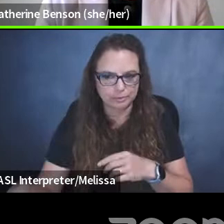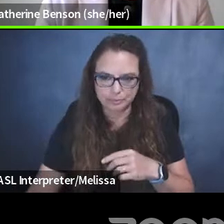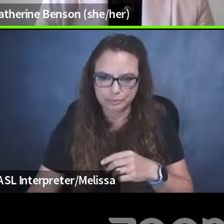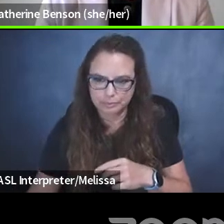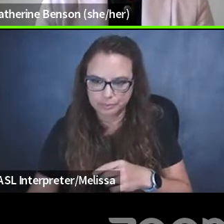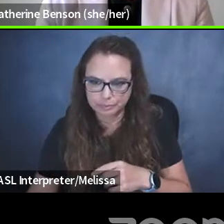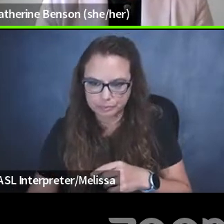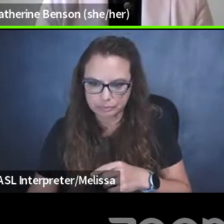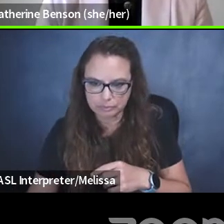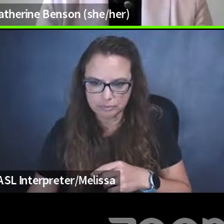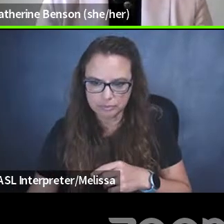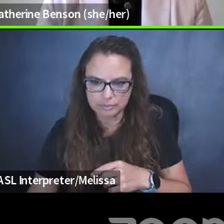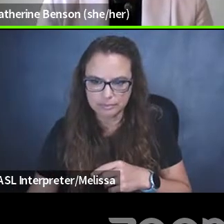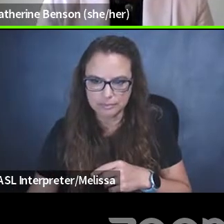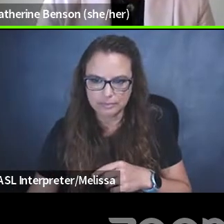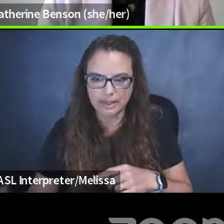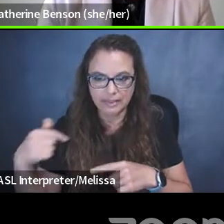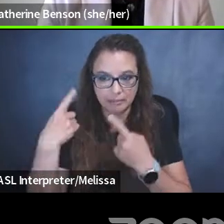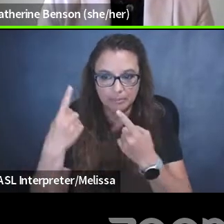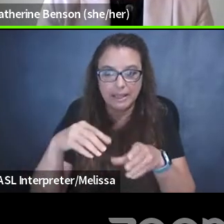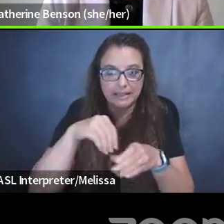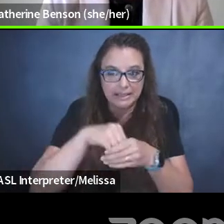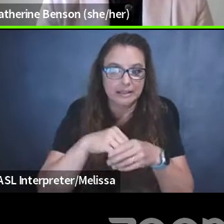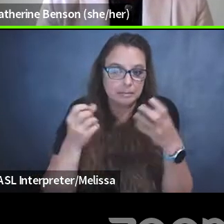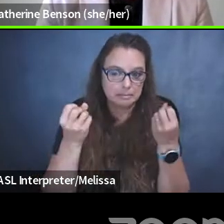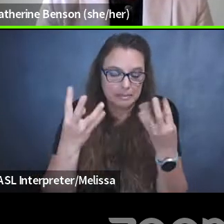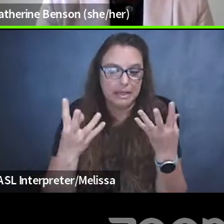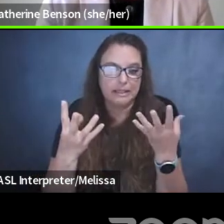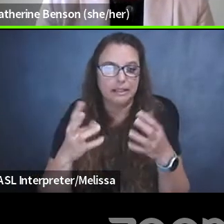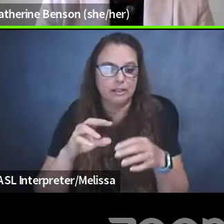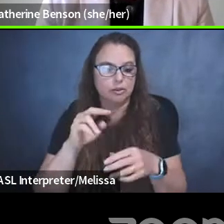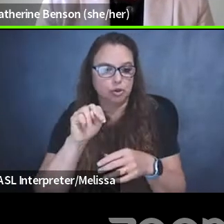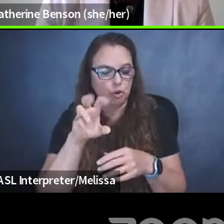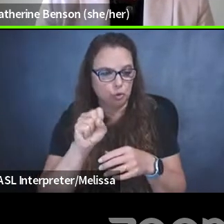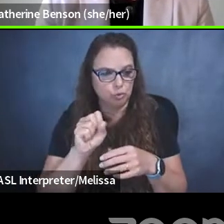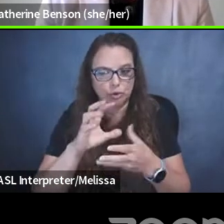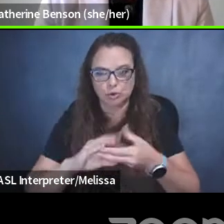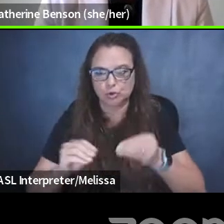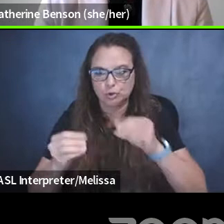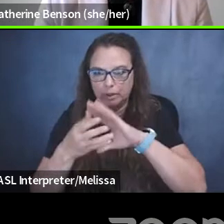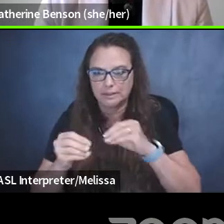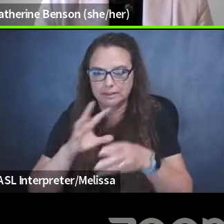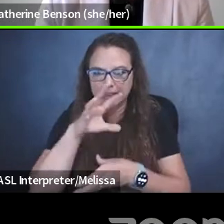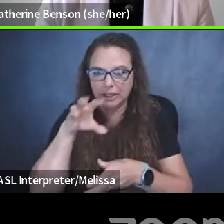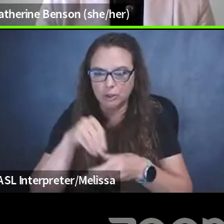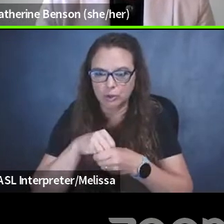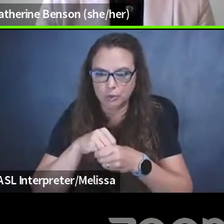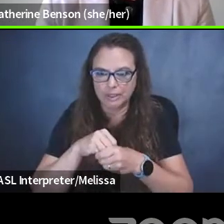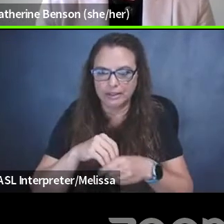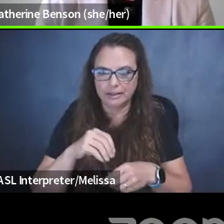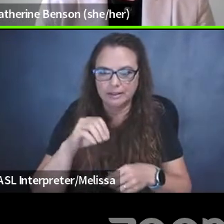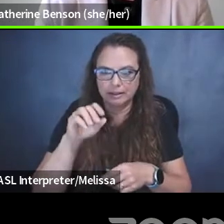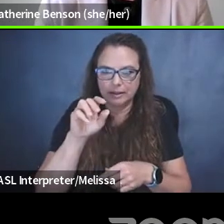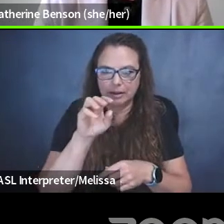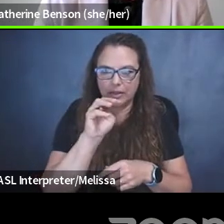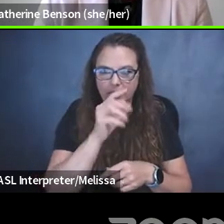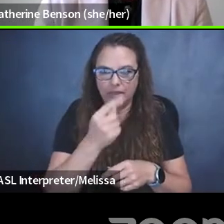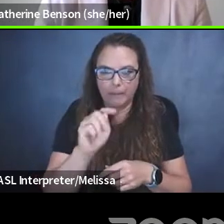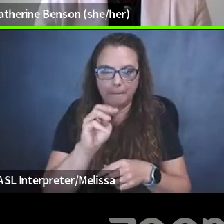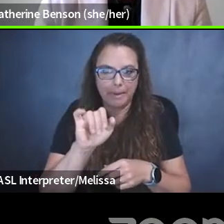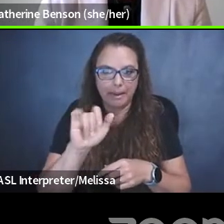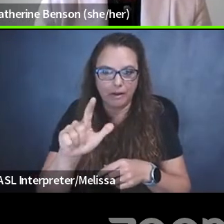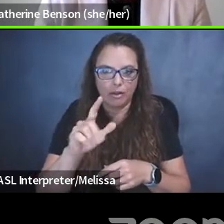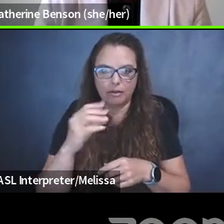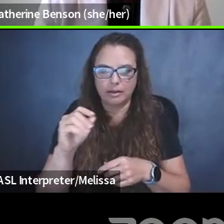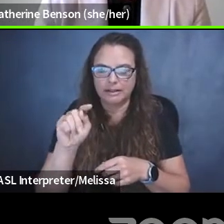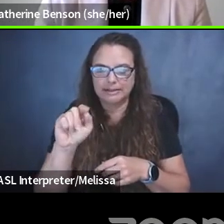in a number of news stories, including with the Globe and Mail, the TIE and CBC for the work that they've done pushing back against their